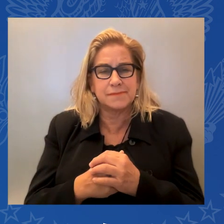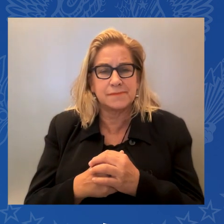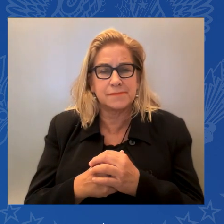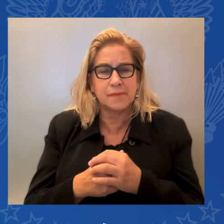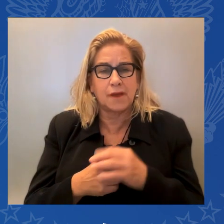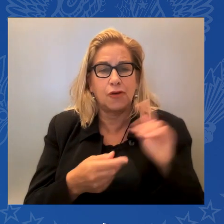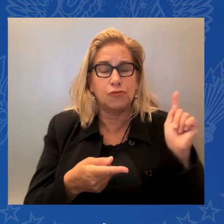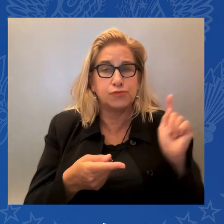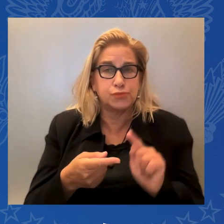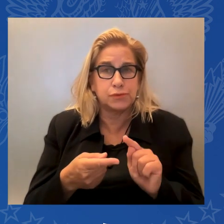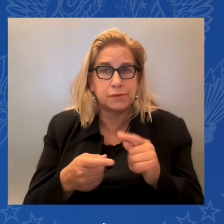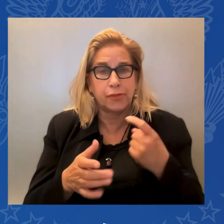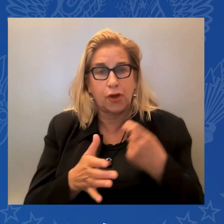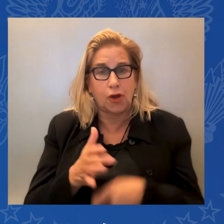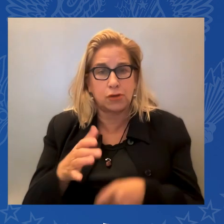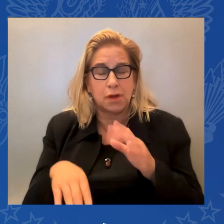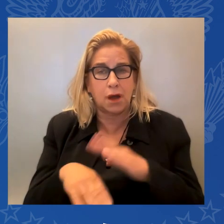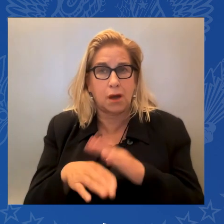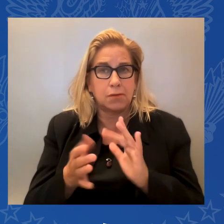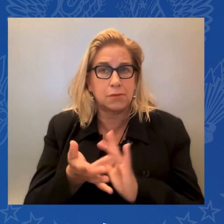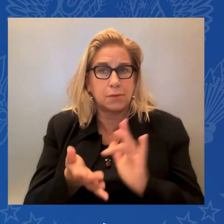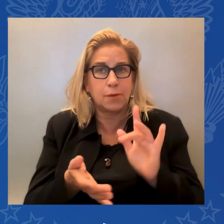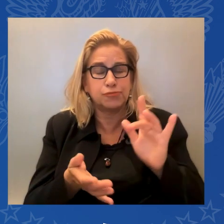big corporations begin to pay their fair share.